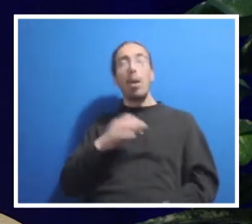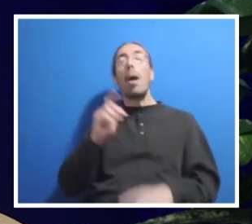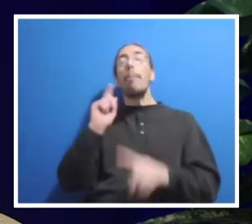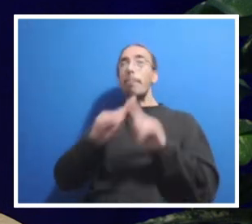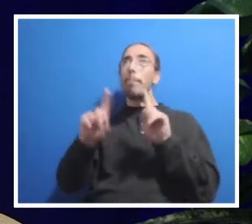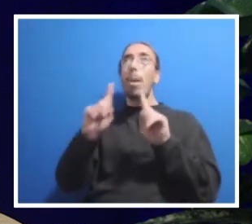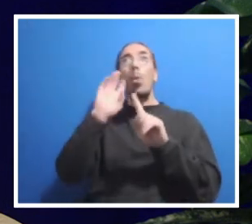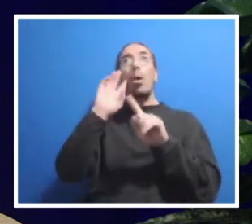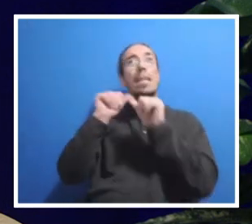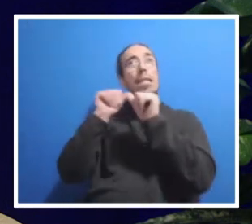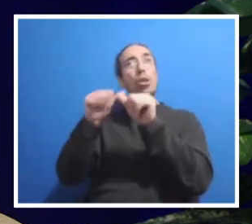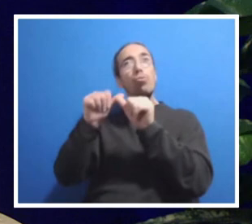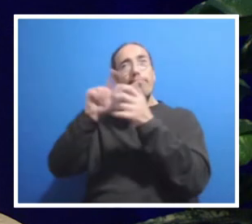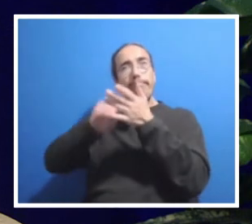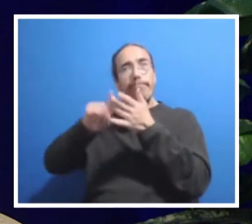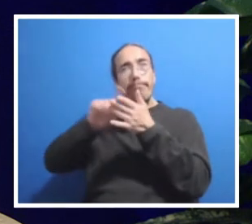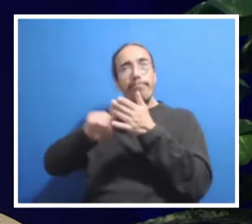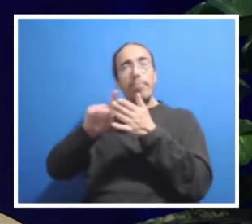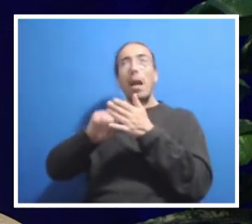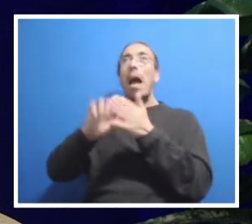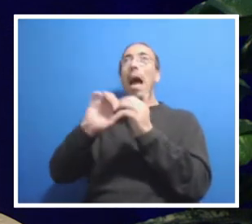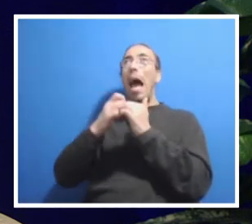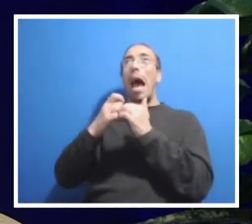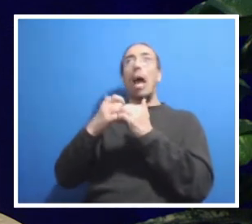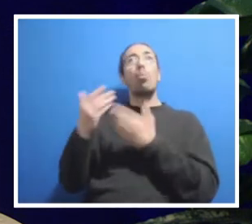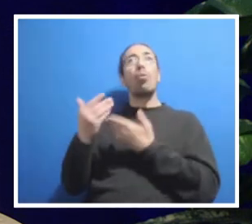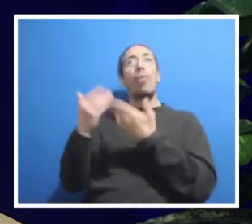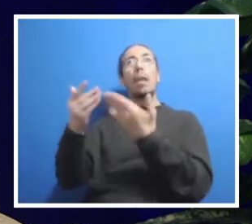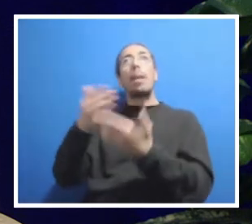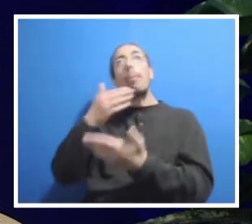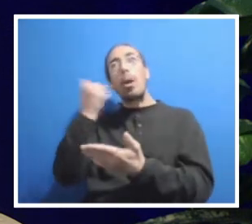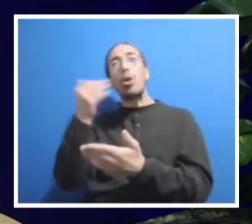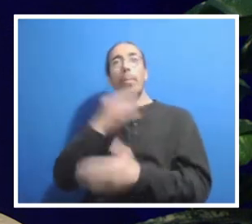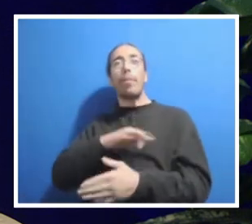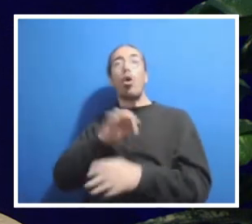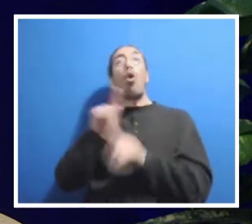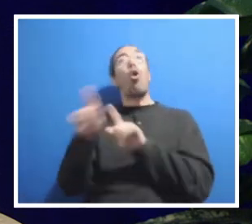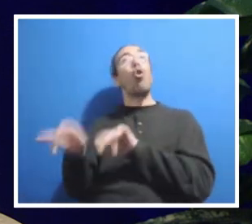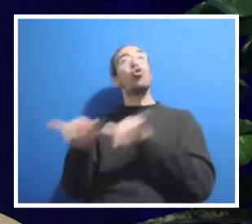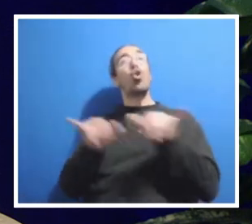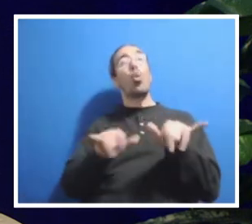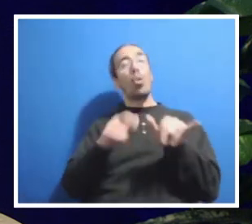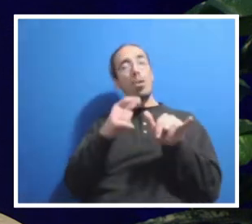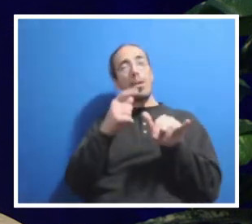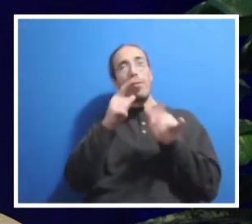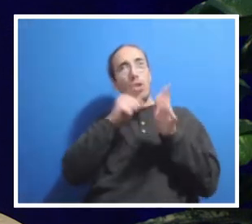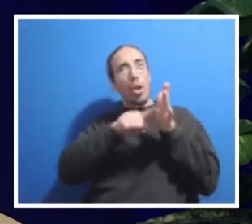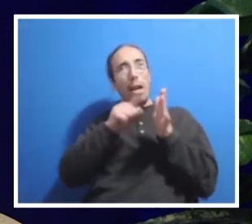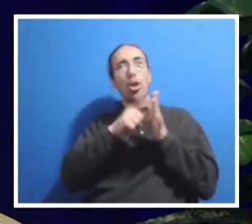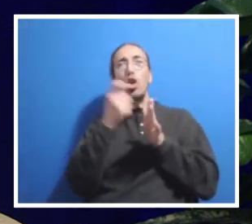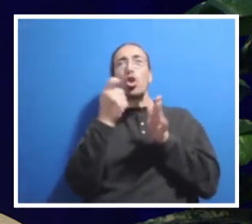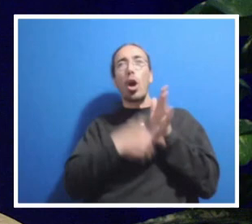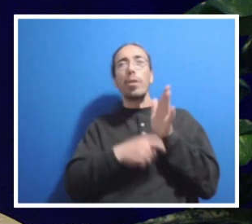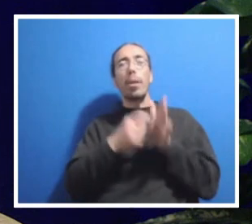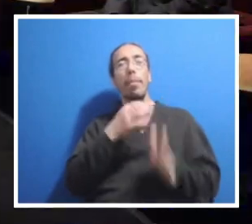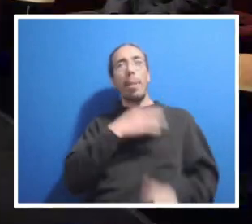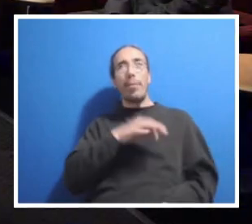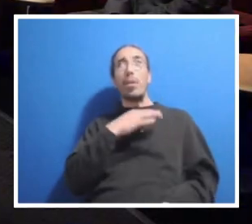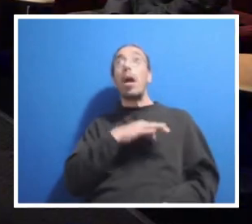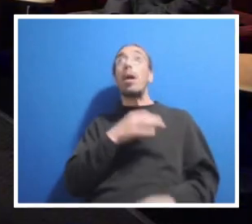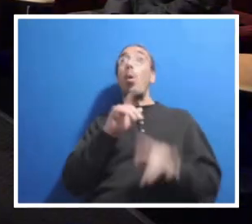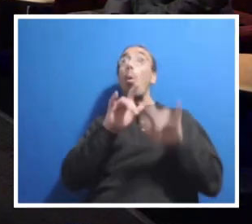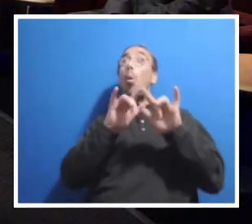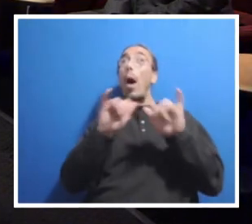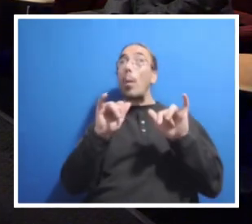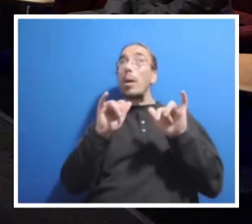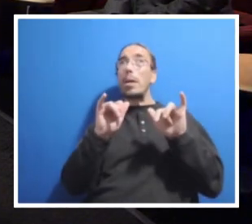them to see how we can provide even better benefits. And we also have to look at the costs of those benefits as we're trying to balance the overall budget. Do you want to